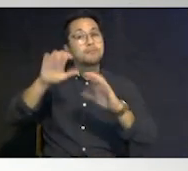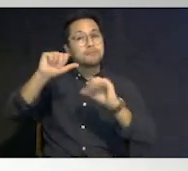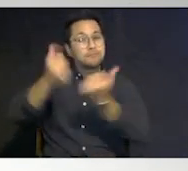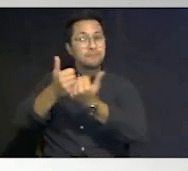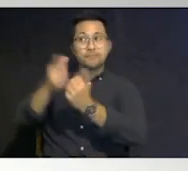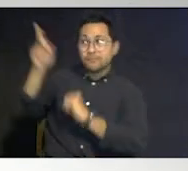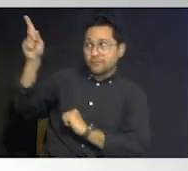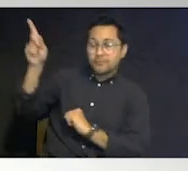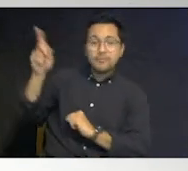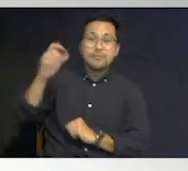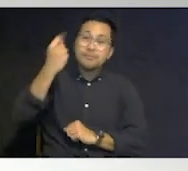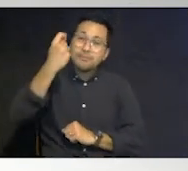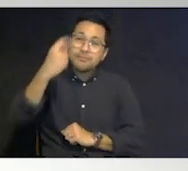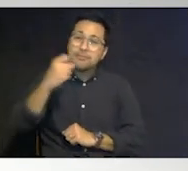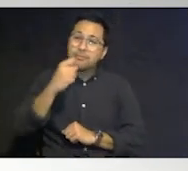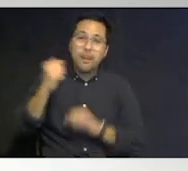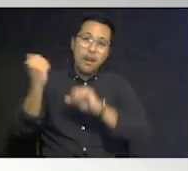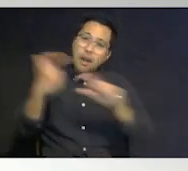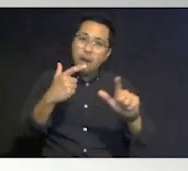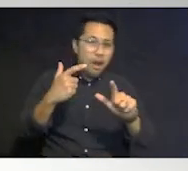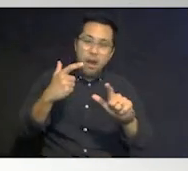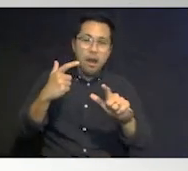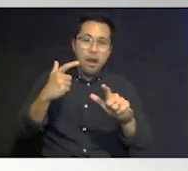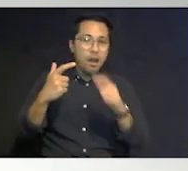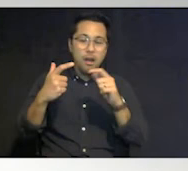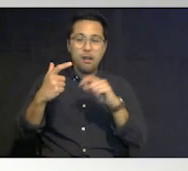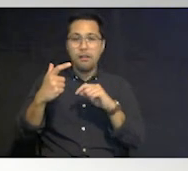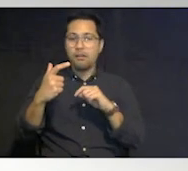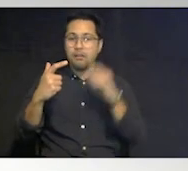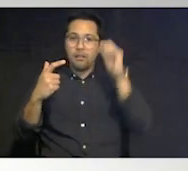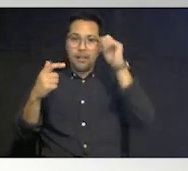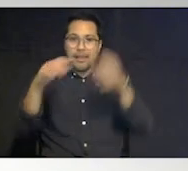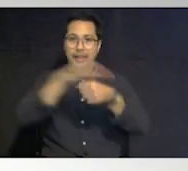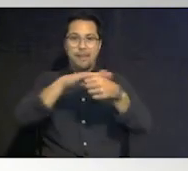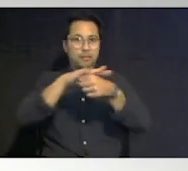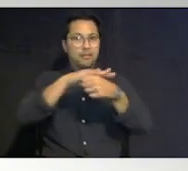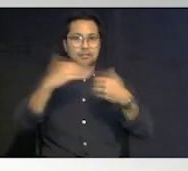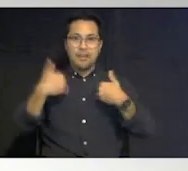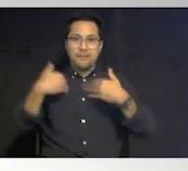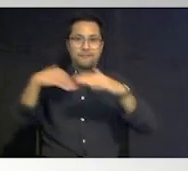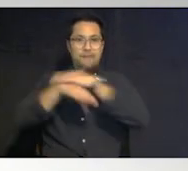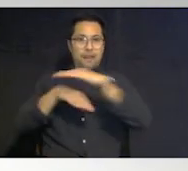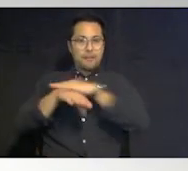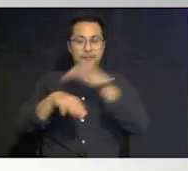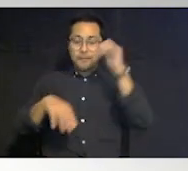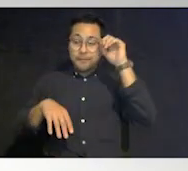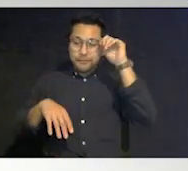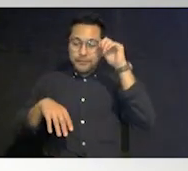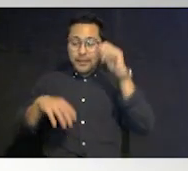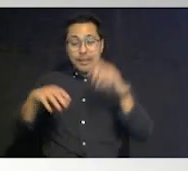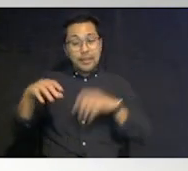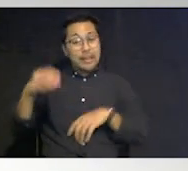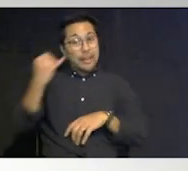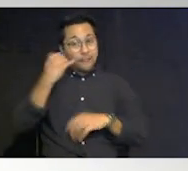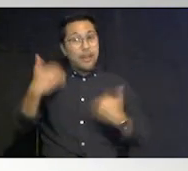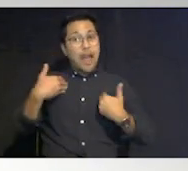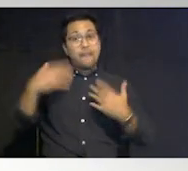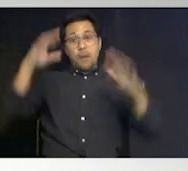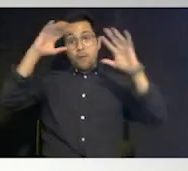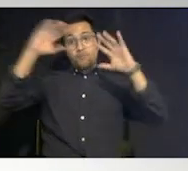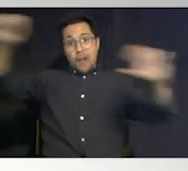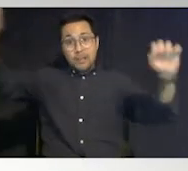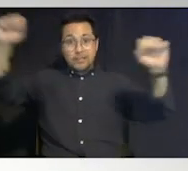not all disasters have a presidential declaration um and even if we do have a presidential declaration